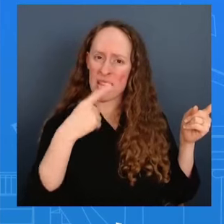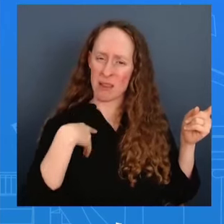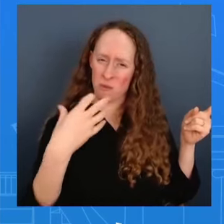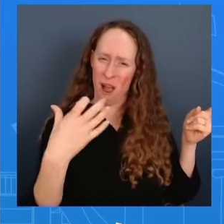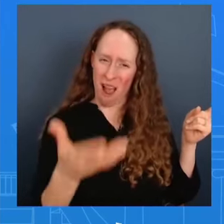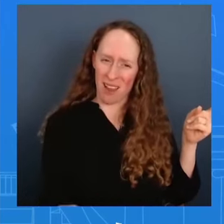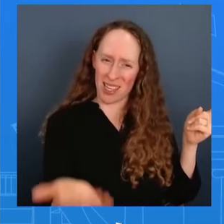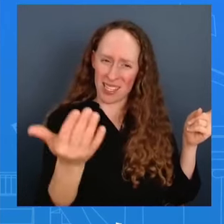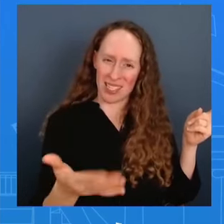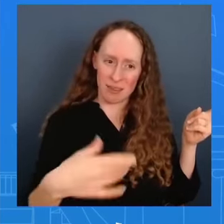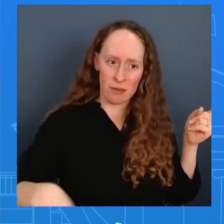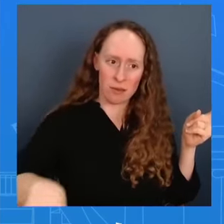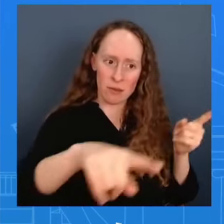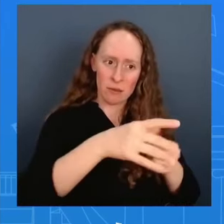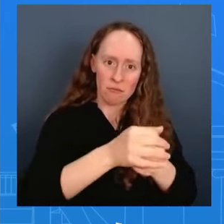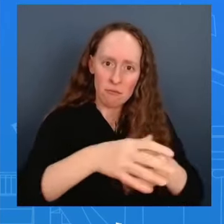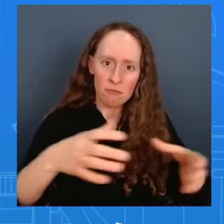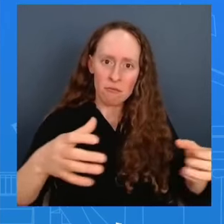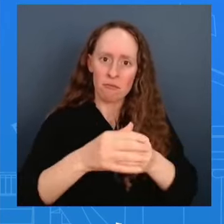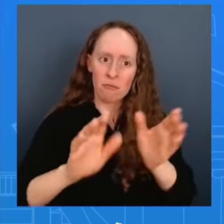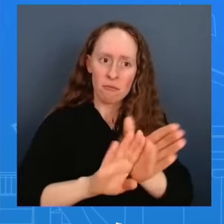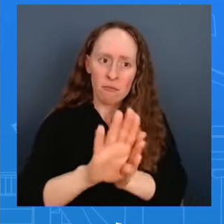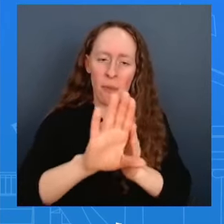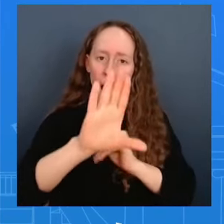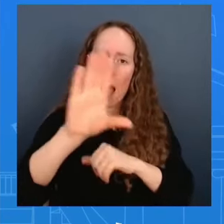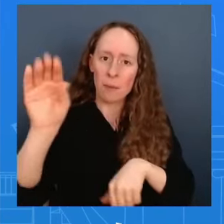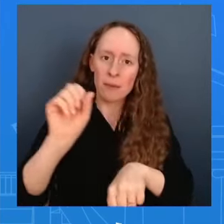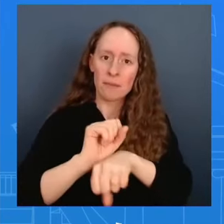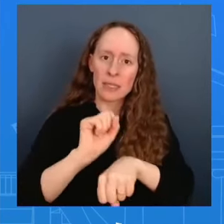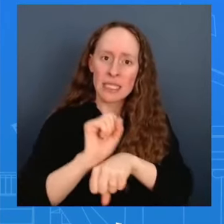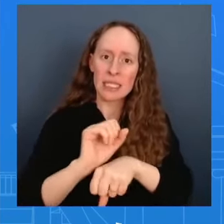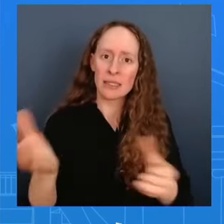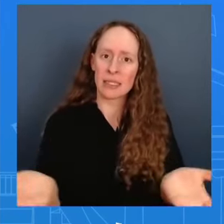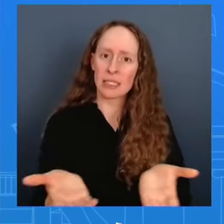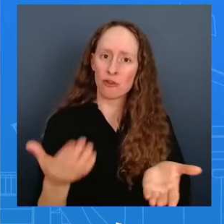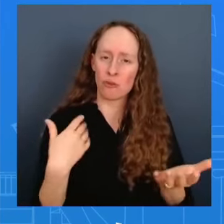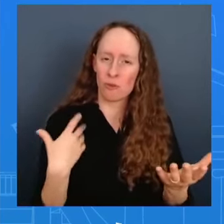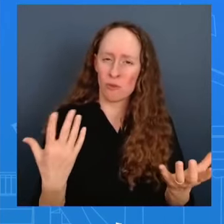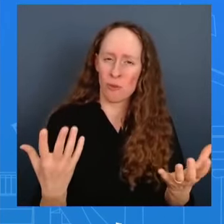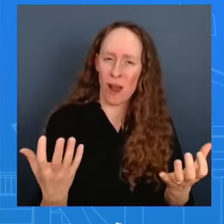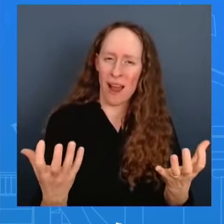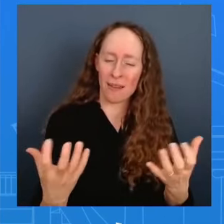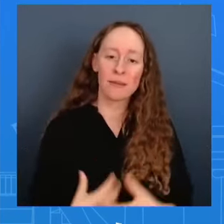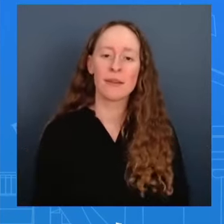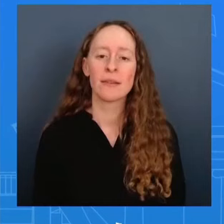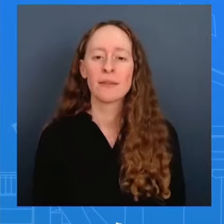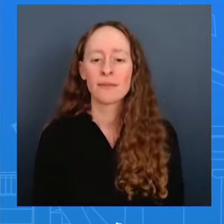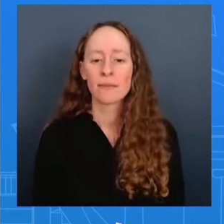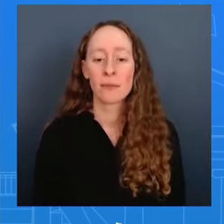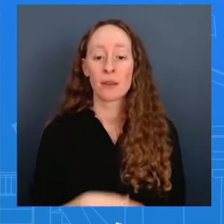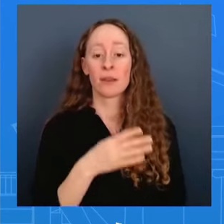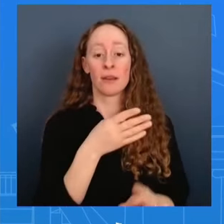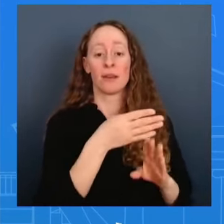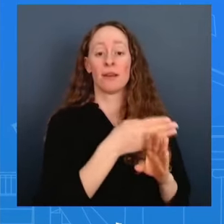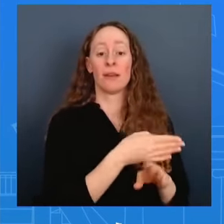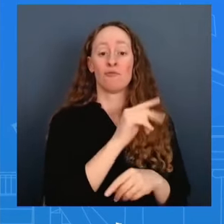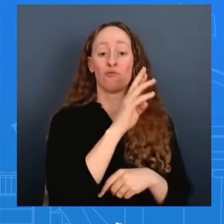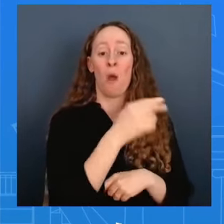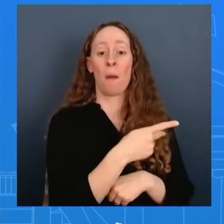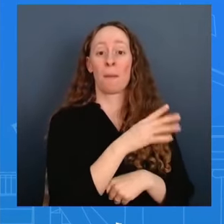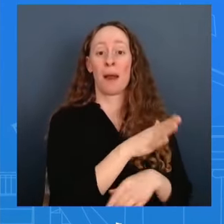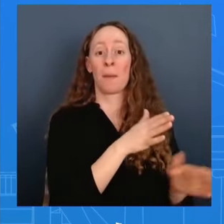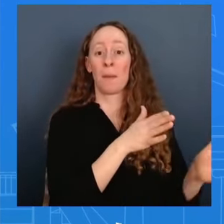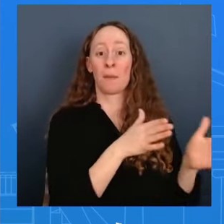we have to we cannot forget as well that the last the trade deal that uh the last administration the trump administration did did